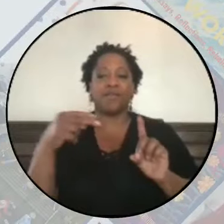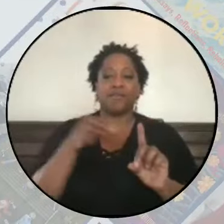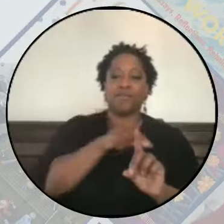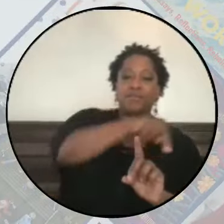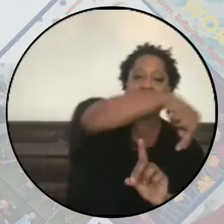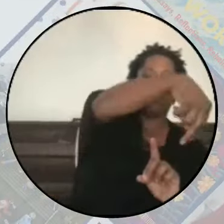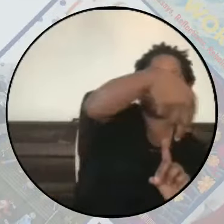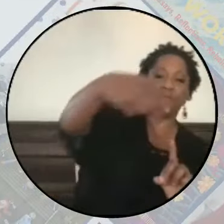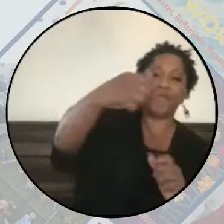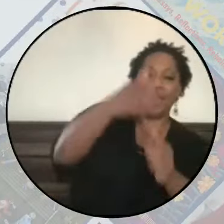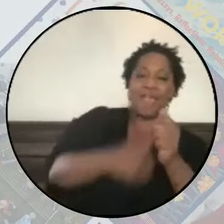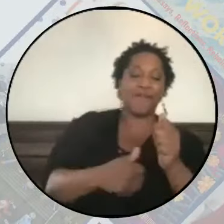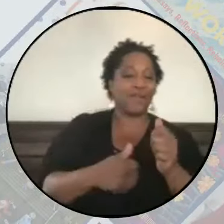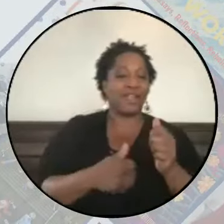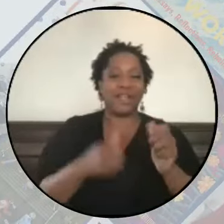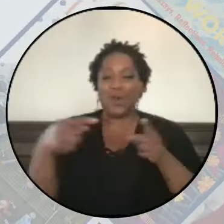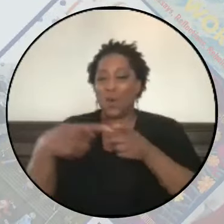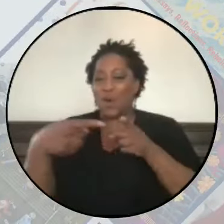corner.